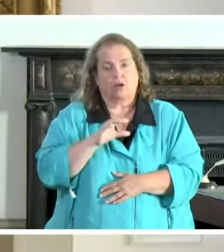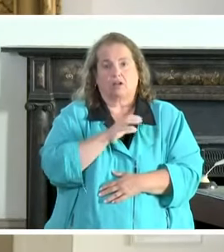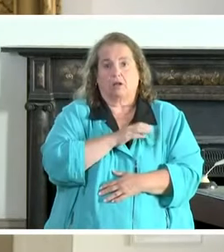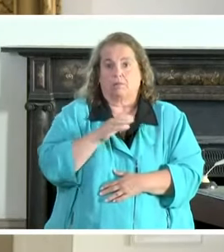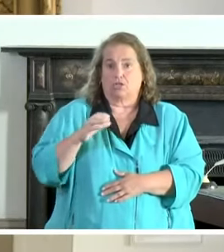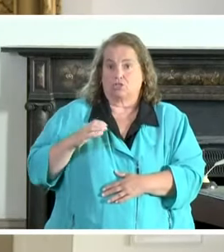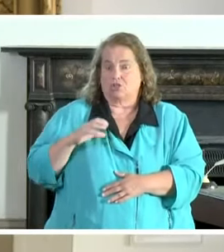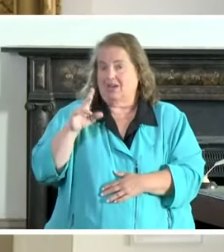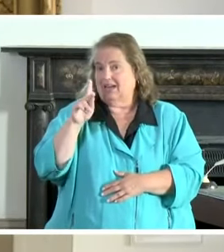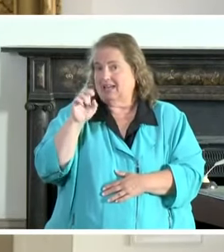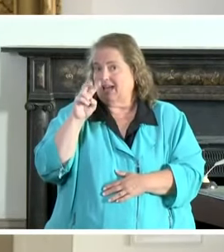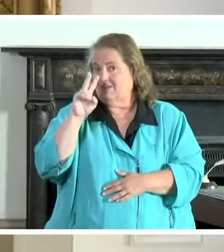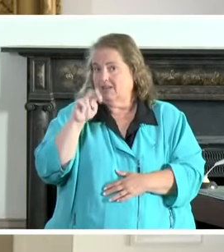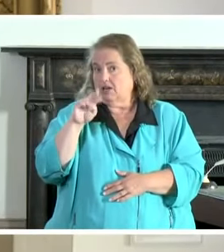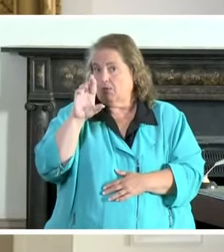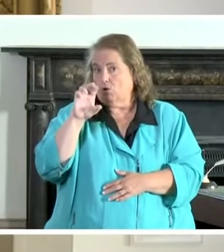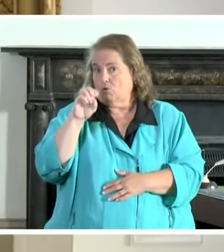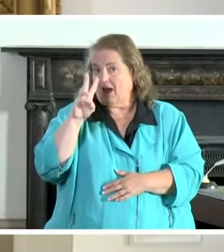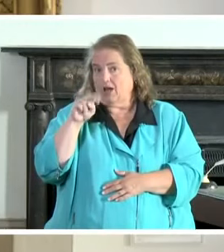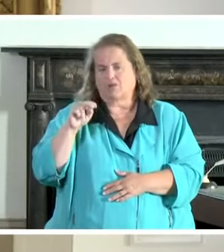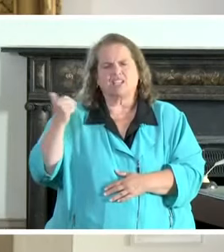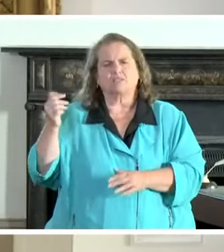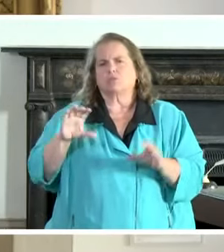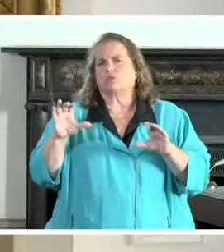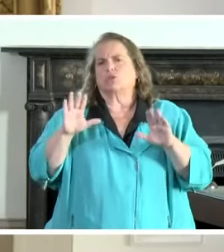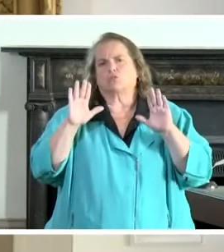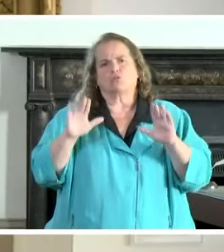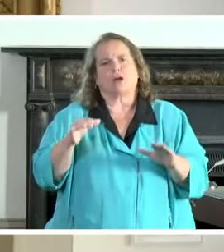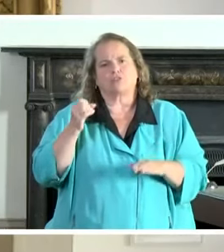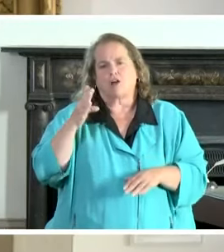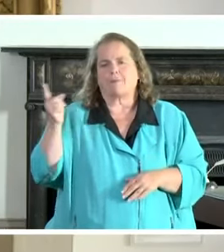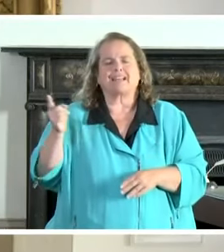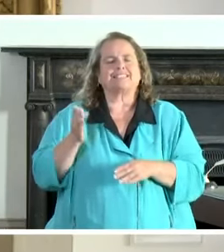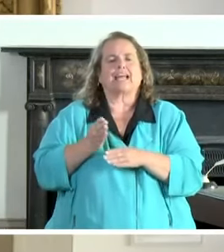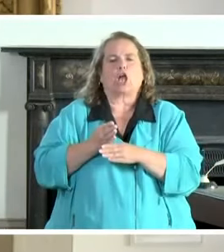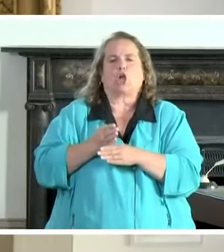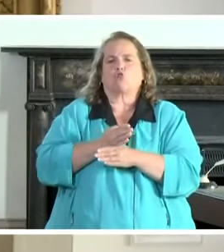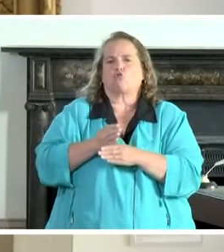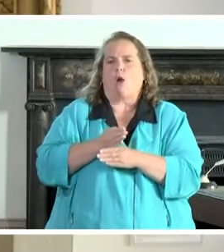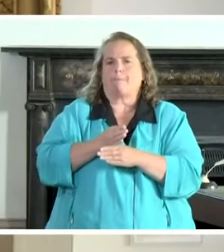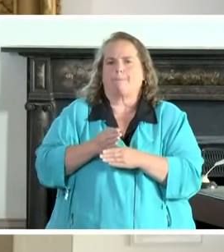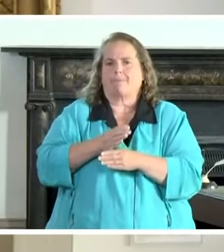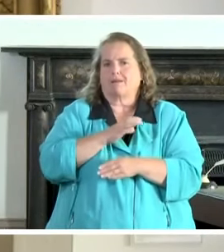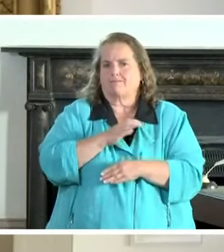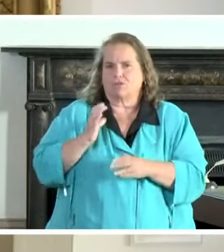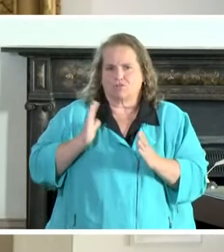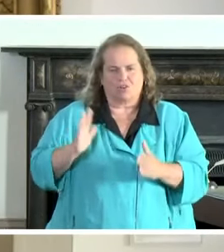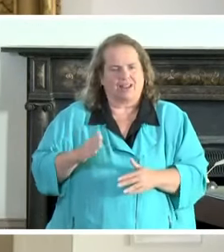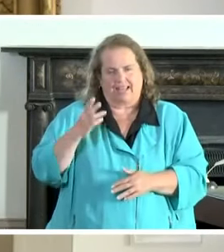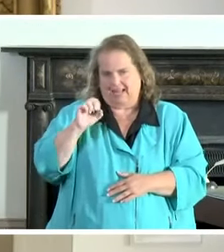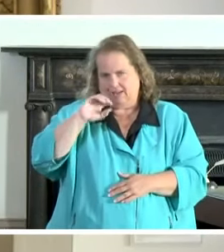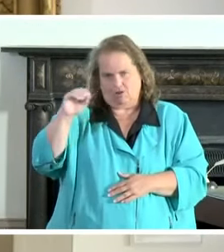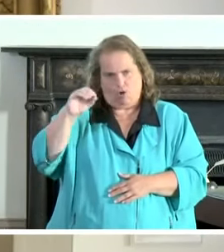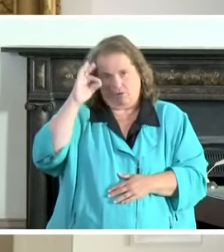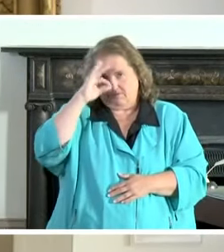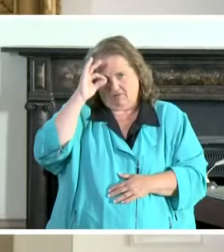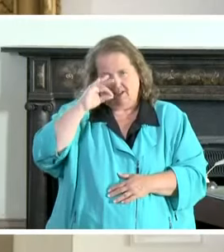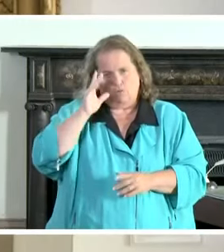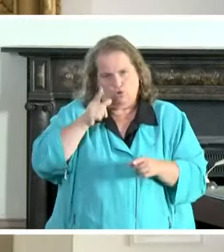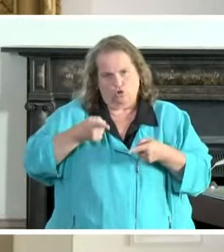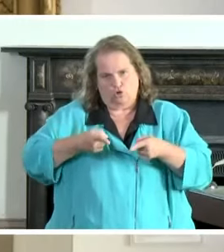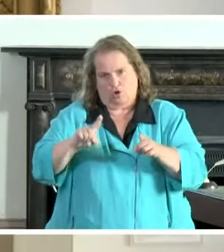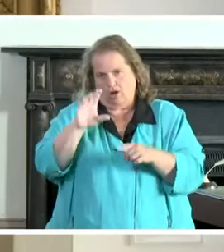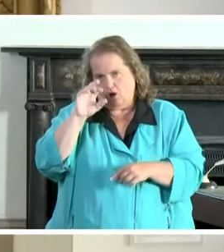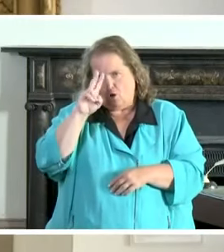kevin has been doing a great job when he took over the interim commissioner he did not know it was going to be during covet and some of the most challenging